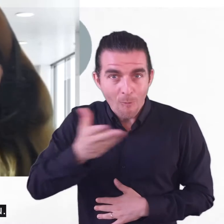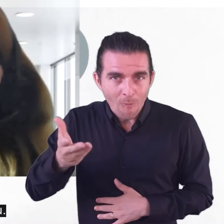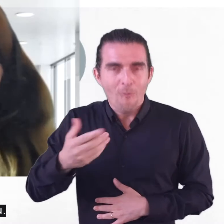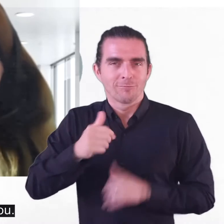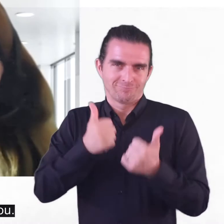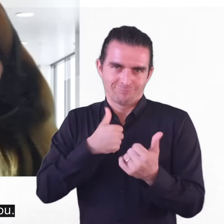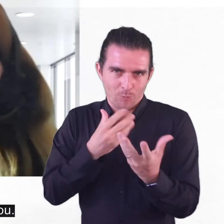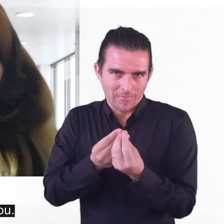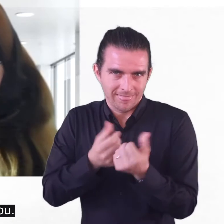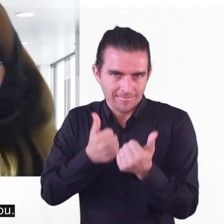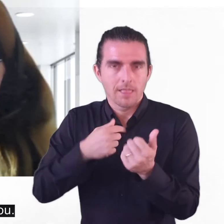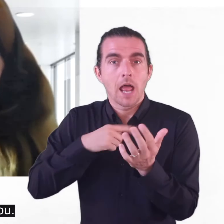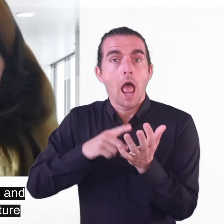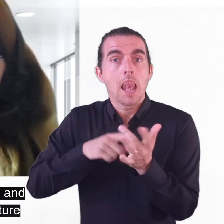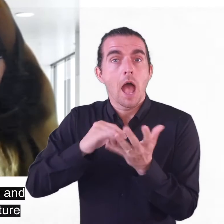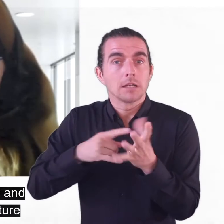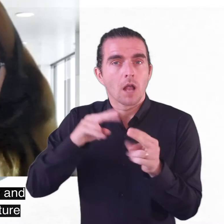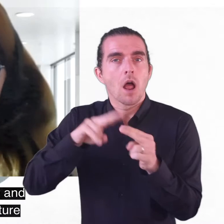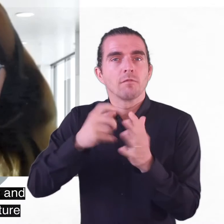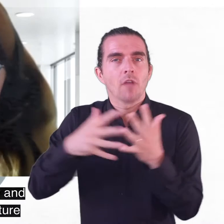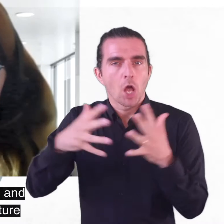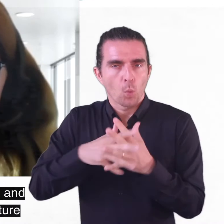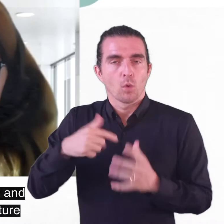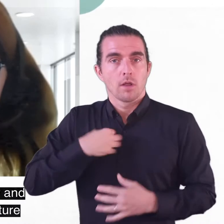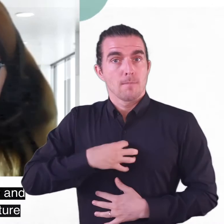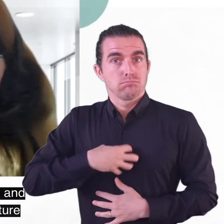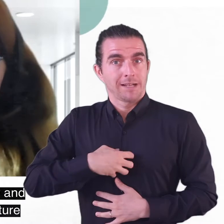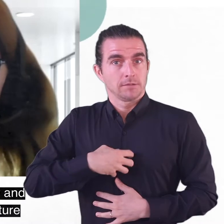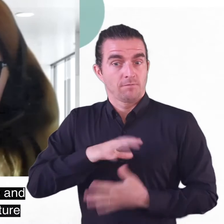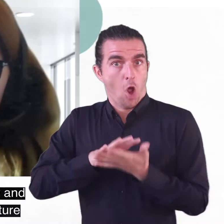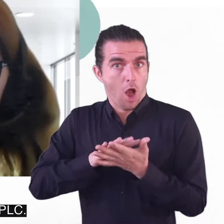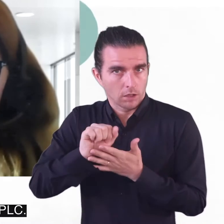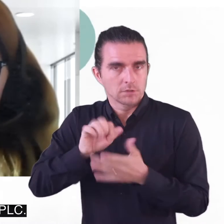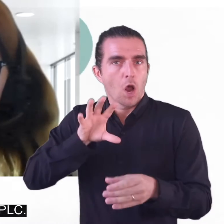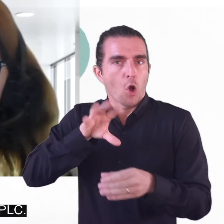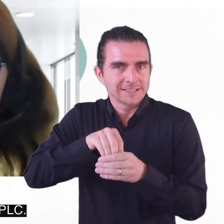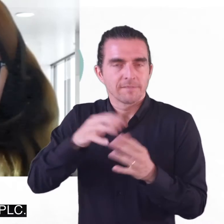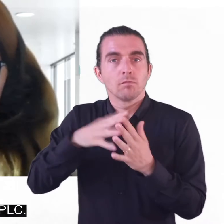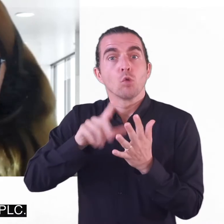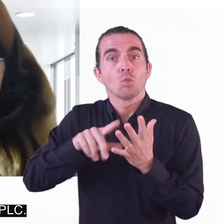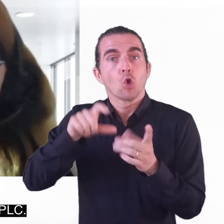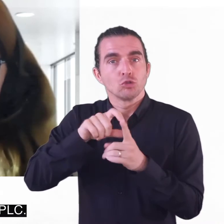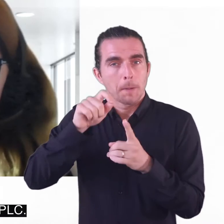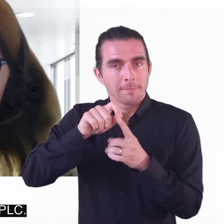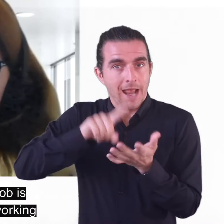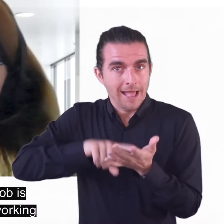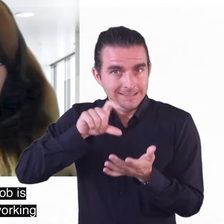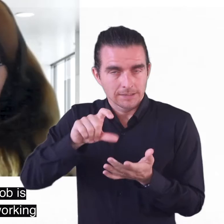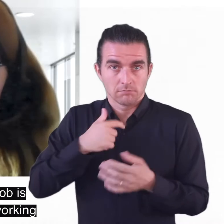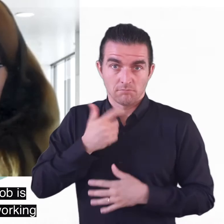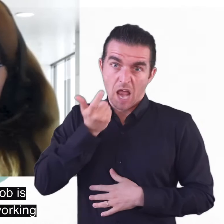hello to both of you it's great to be with you and so i'm lisa farrell and i am president for culture and inclusion at wood plc